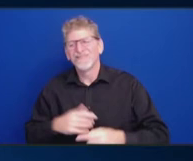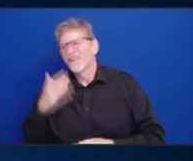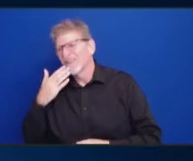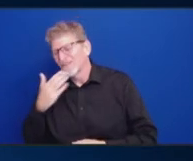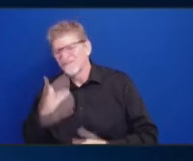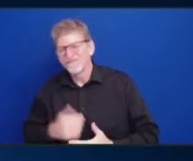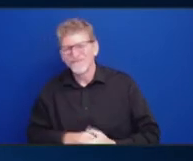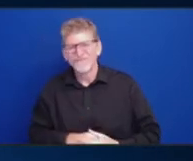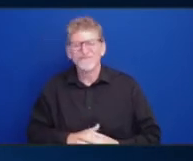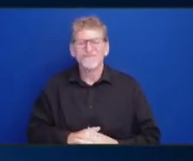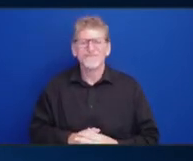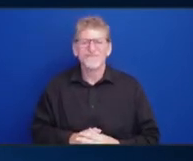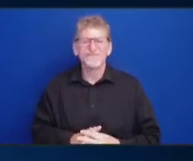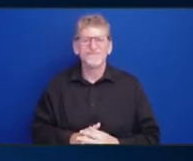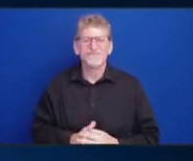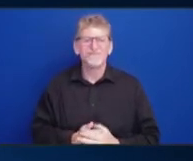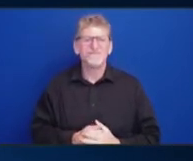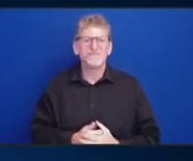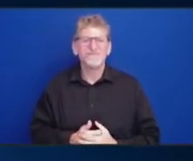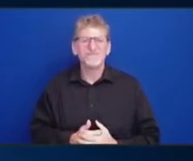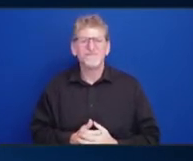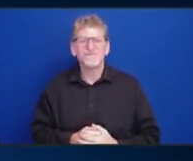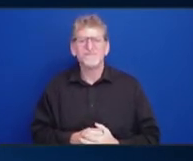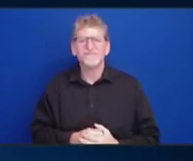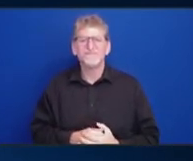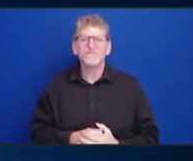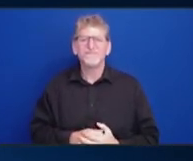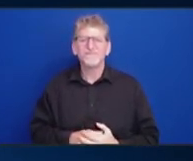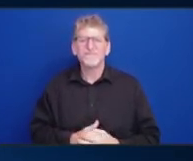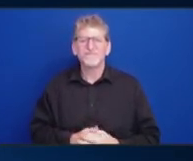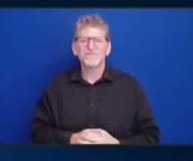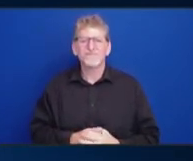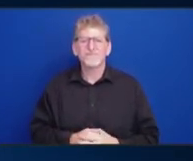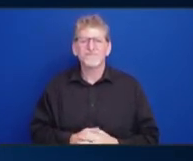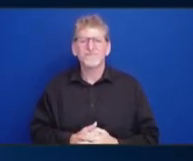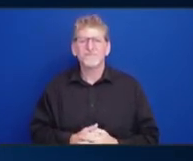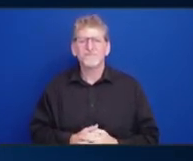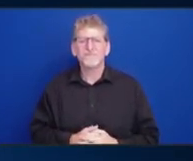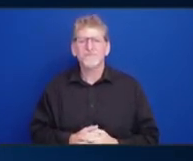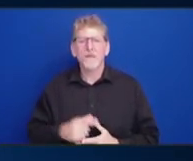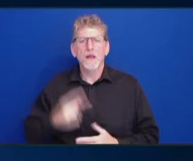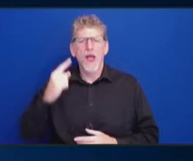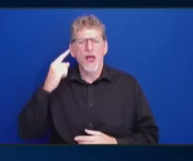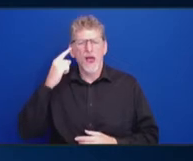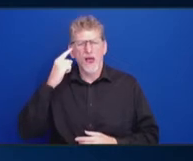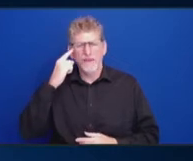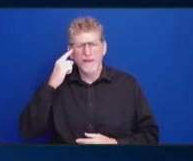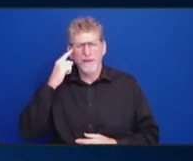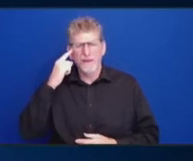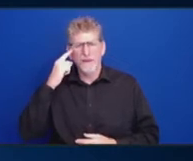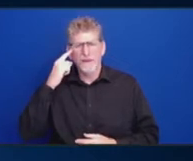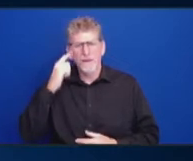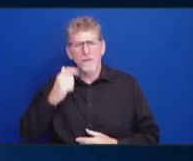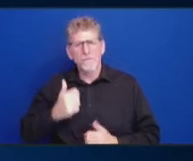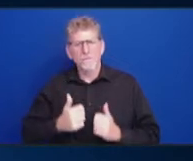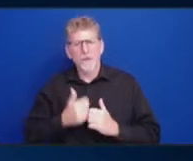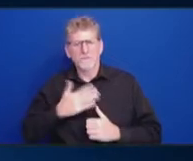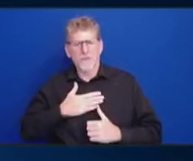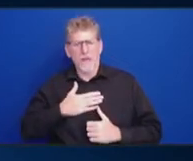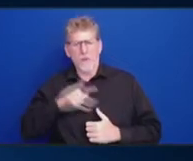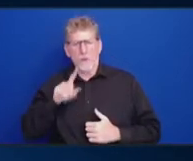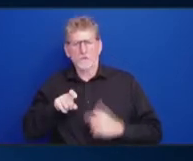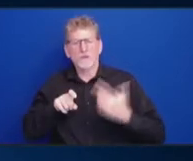So I think most of the questions that I had have been answered, but I am interested in this accountability